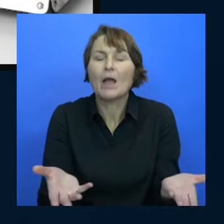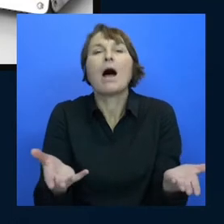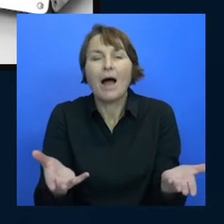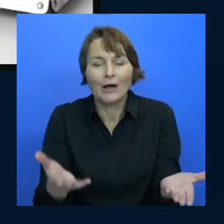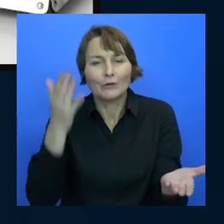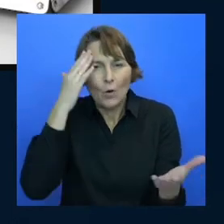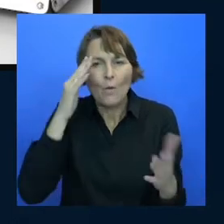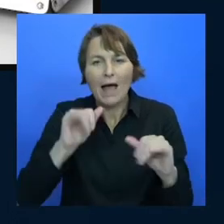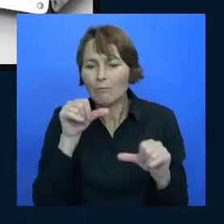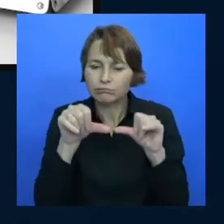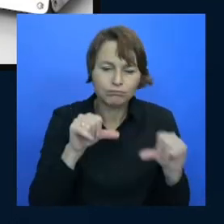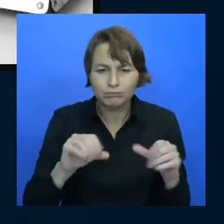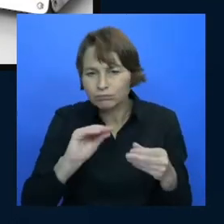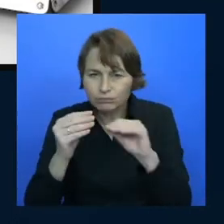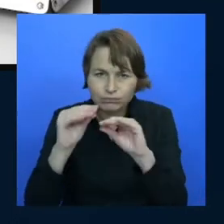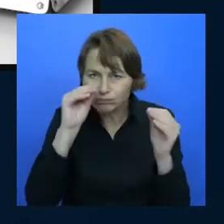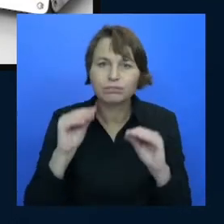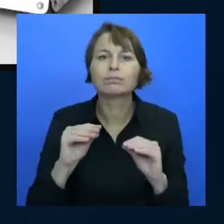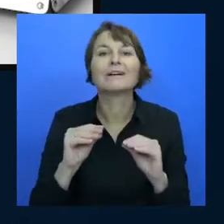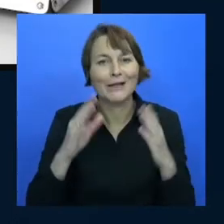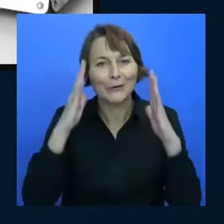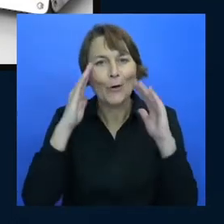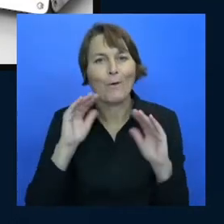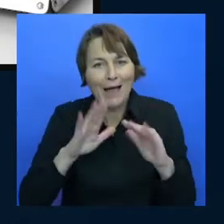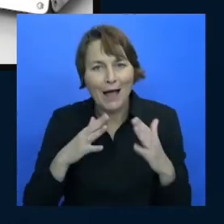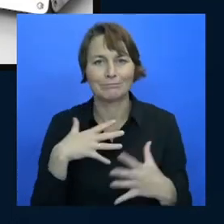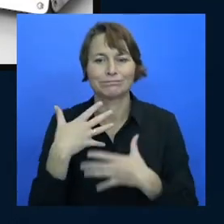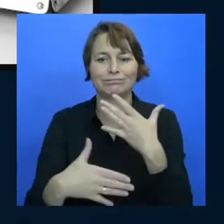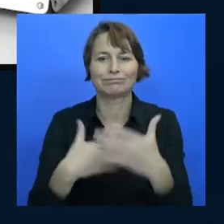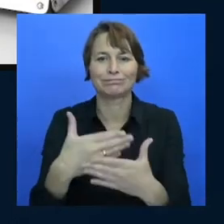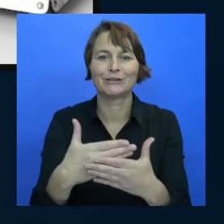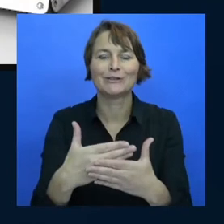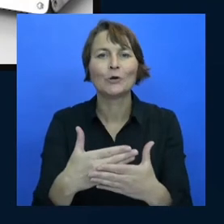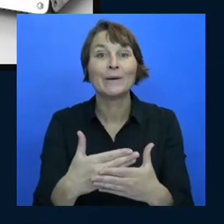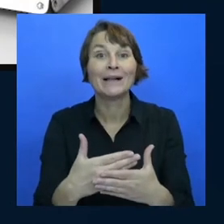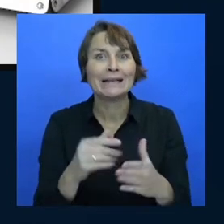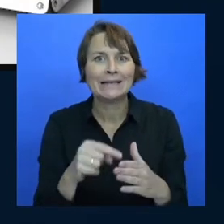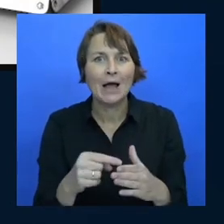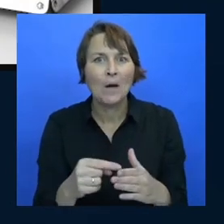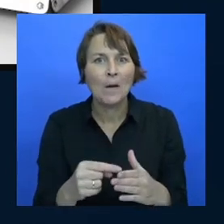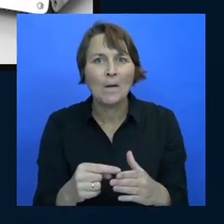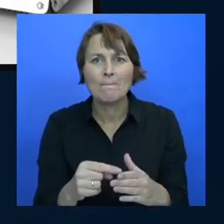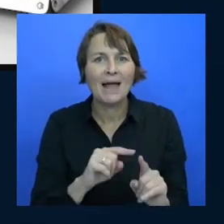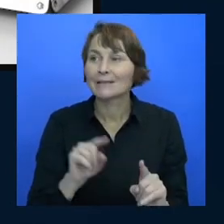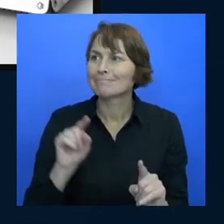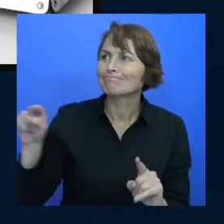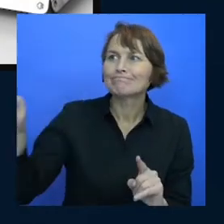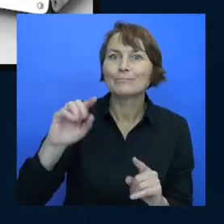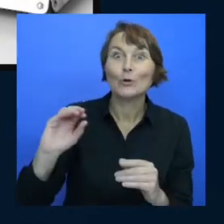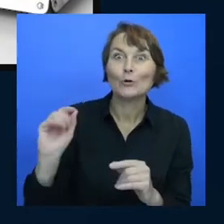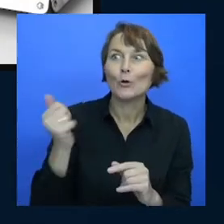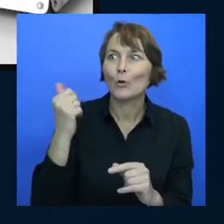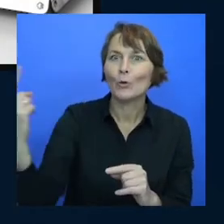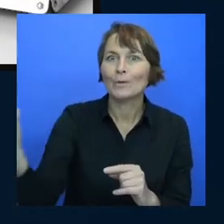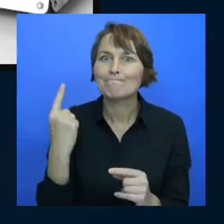bringing it back to new people how do we allow them to have this experience without